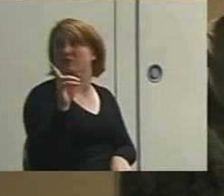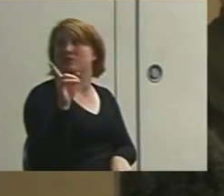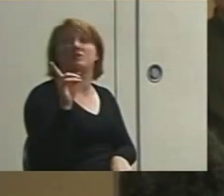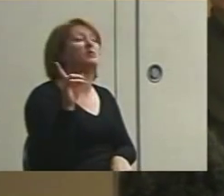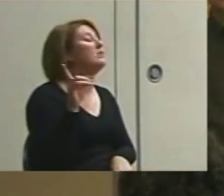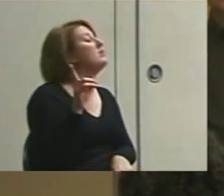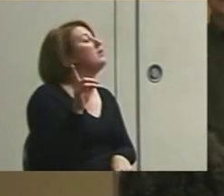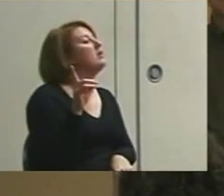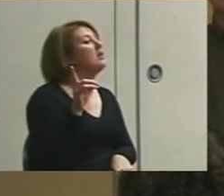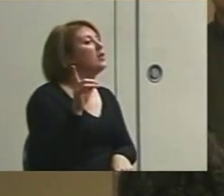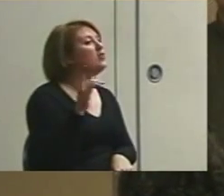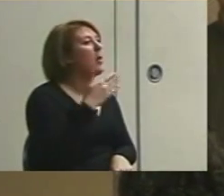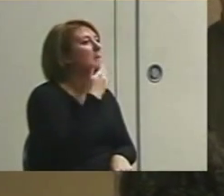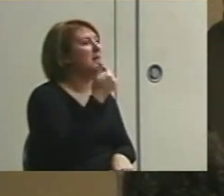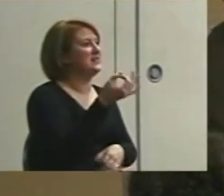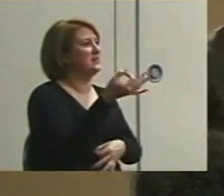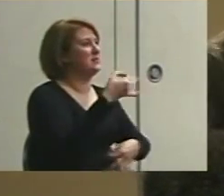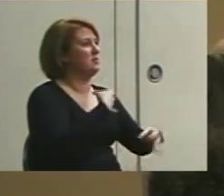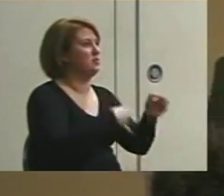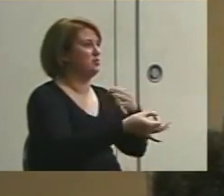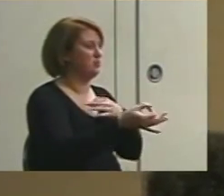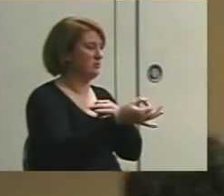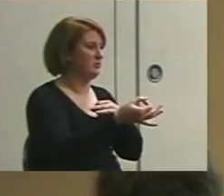Your best substitution